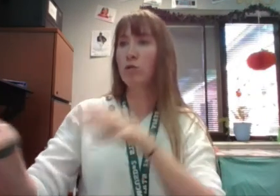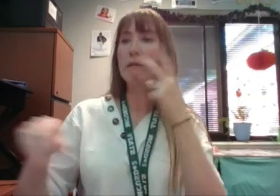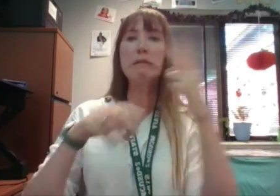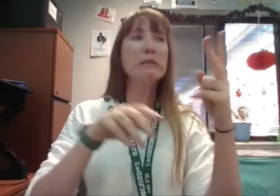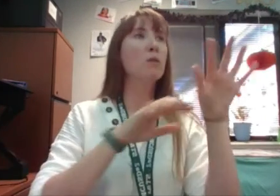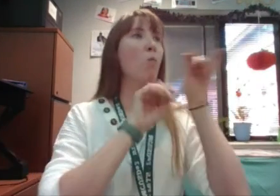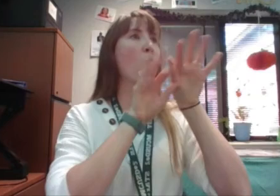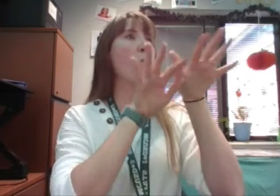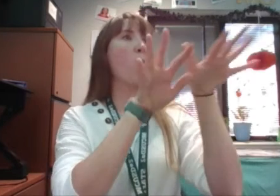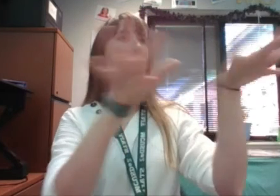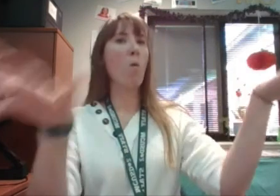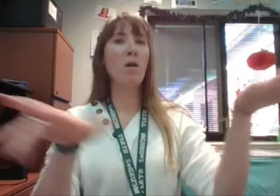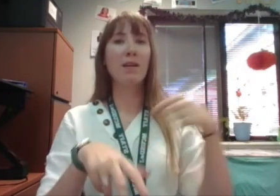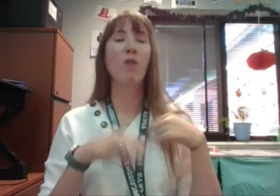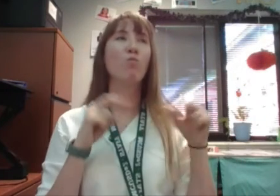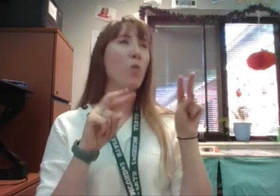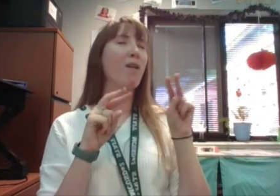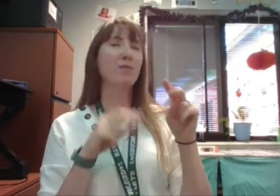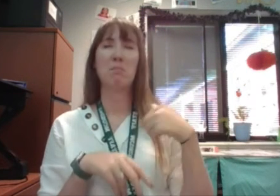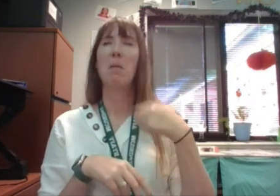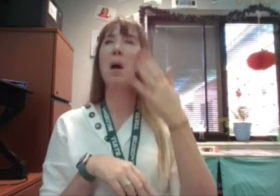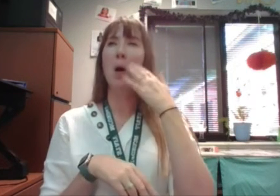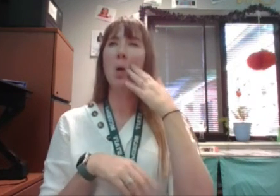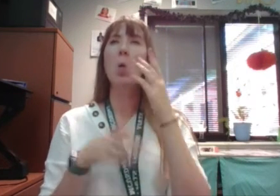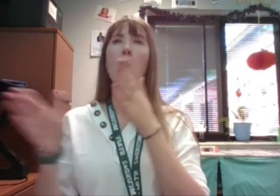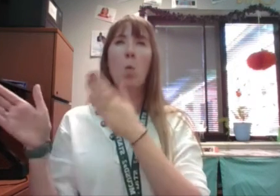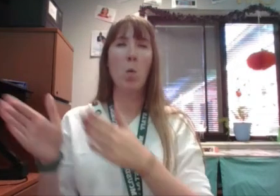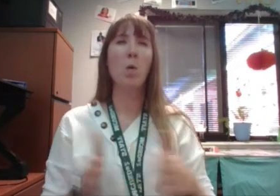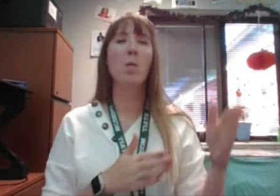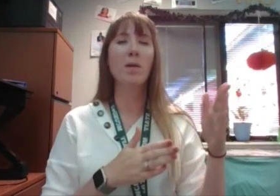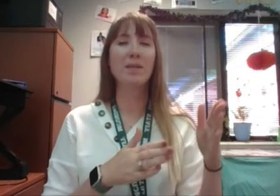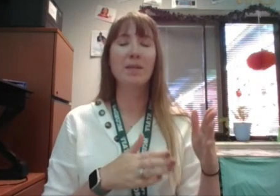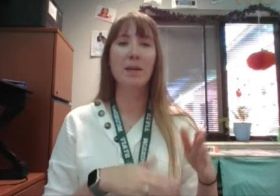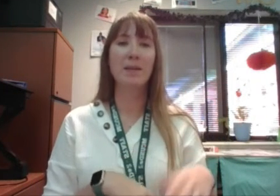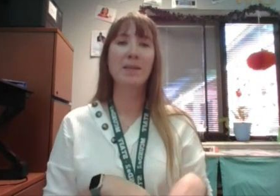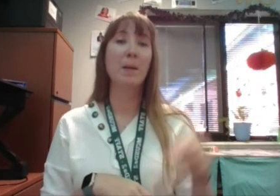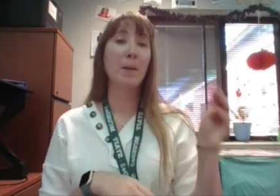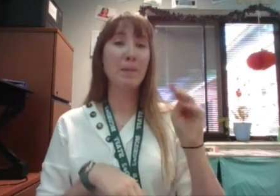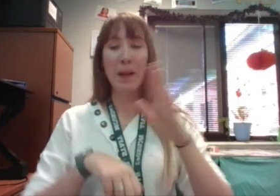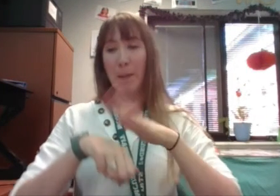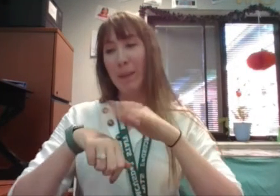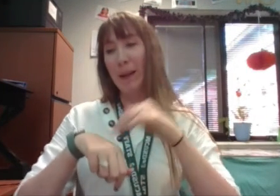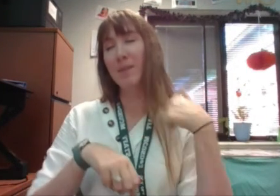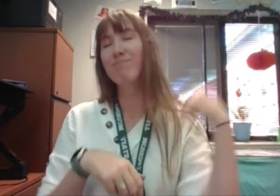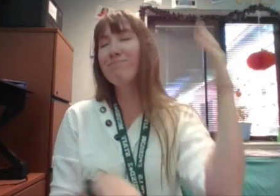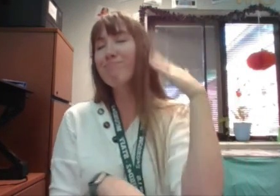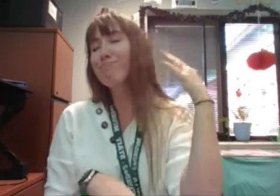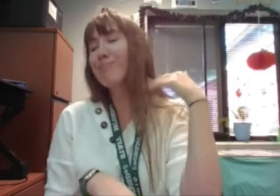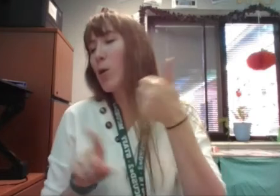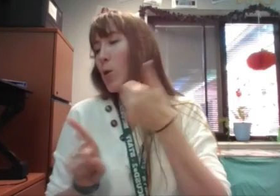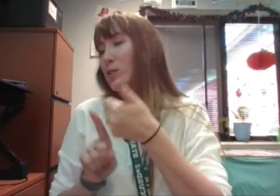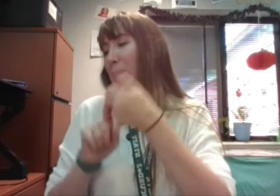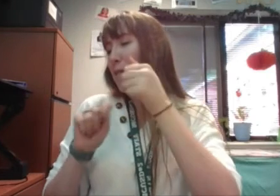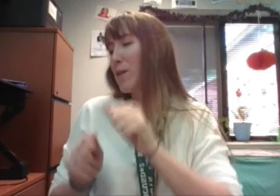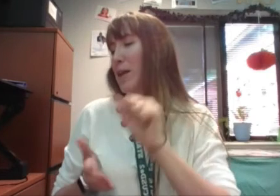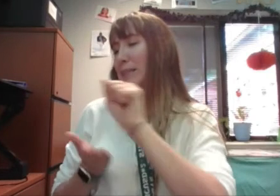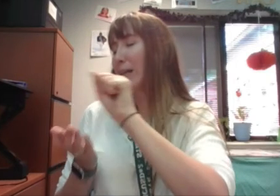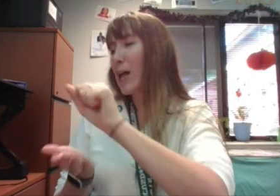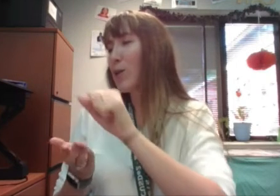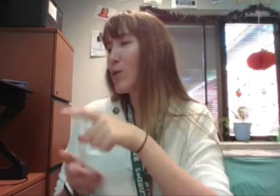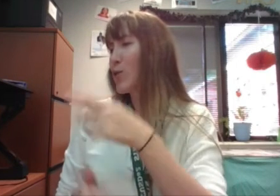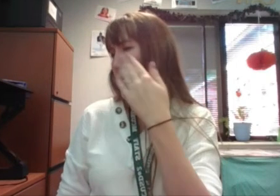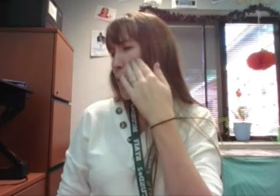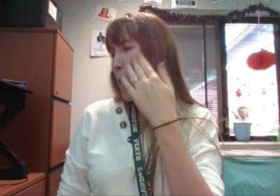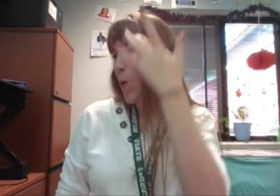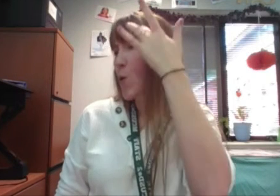I know it all by heart. Ms. Maggie pets me. You could run this lighthouse by yourself, Sailor Boy. You're